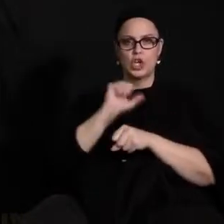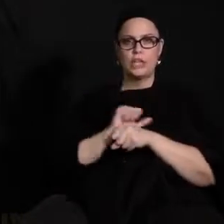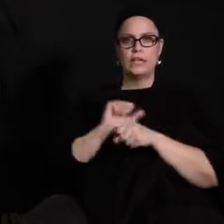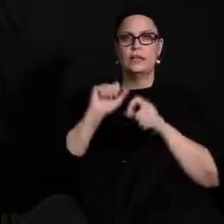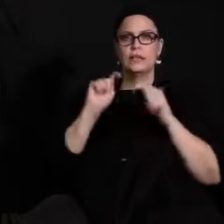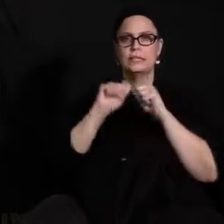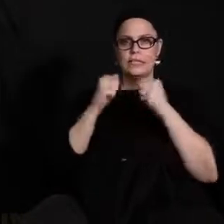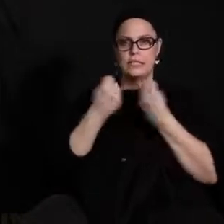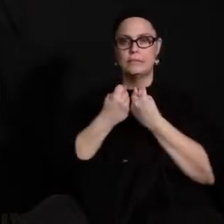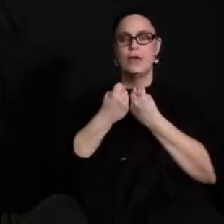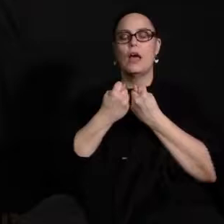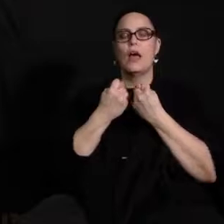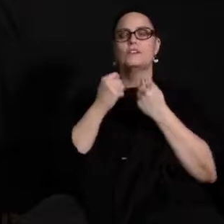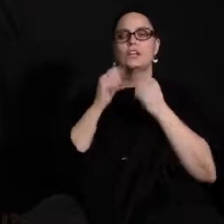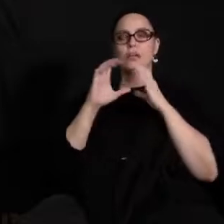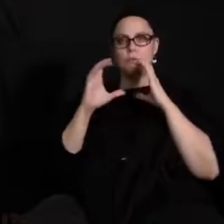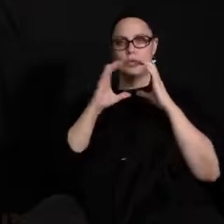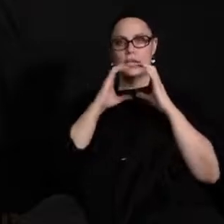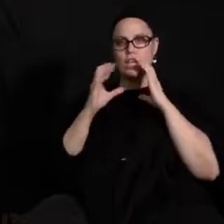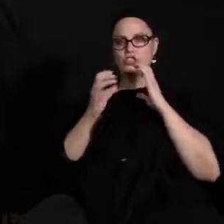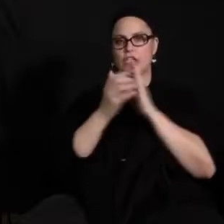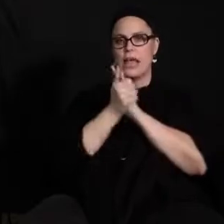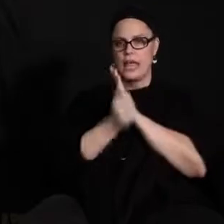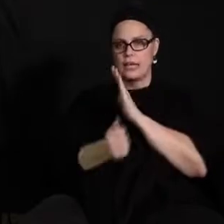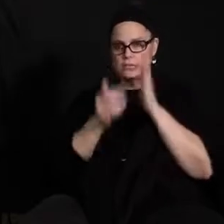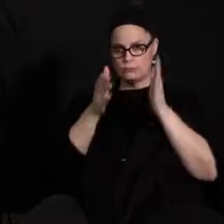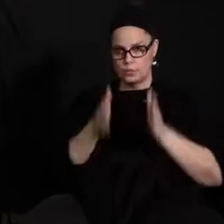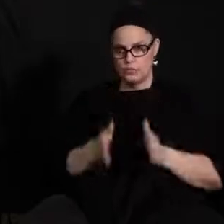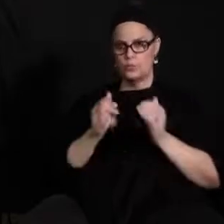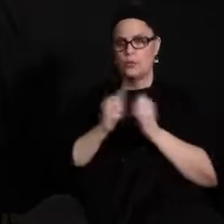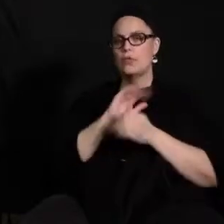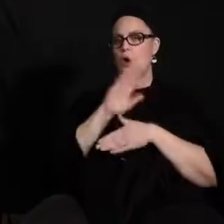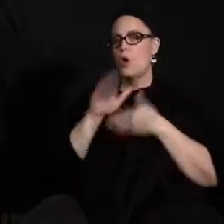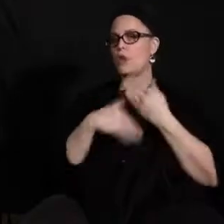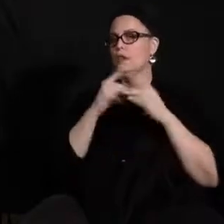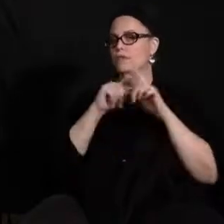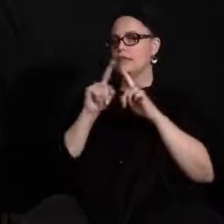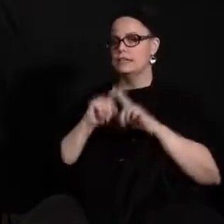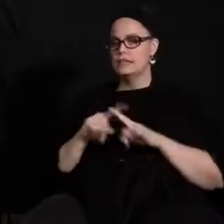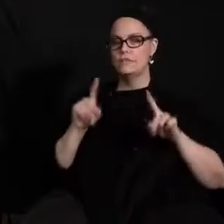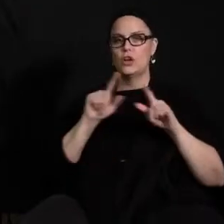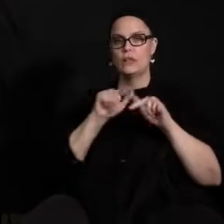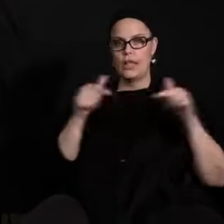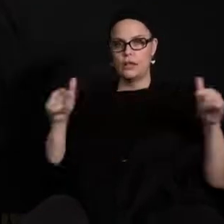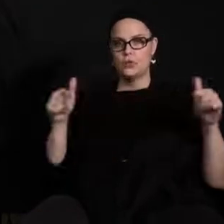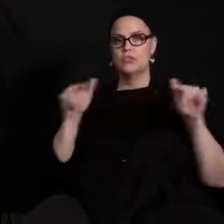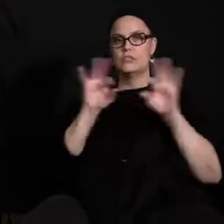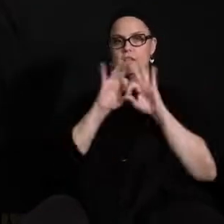experts with all of the different languages that um of the families we service